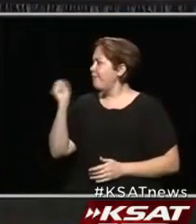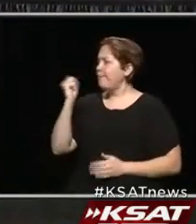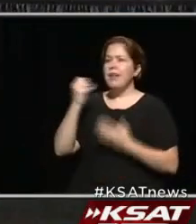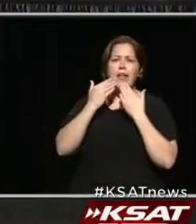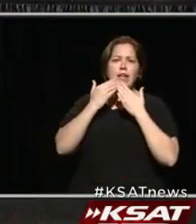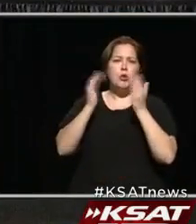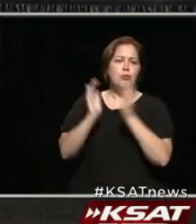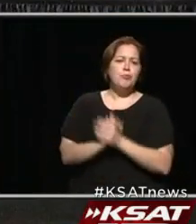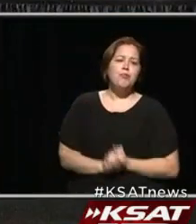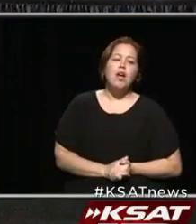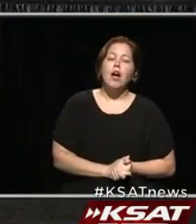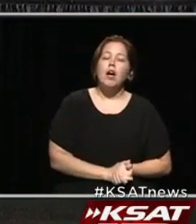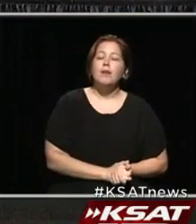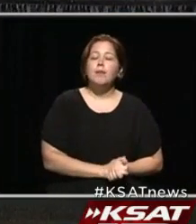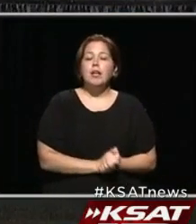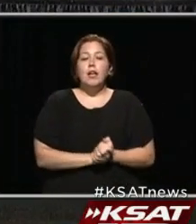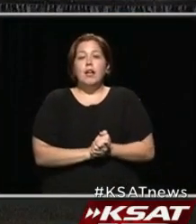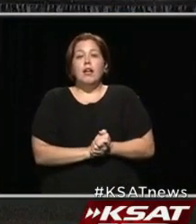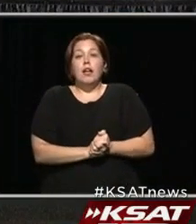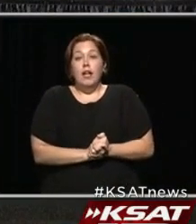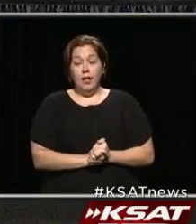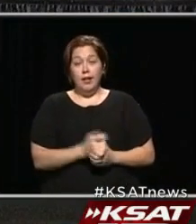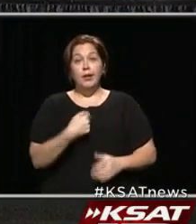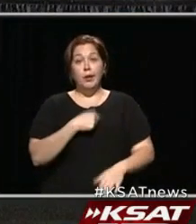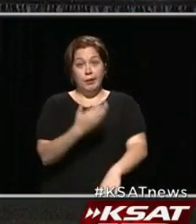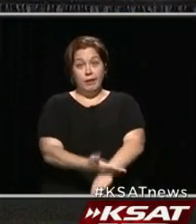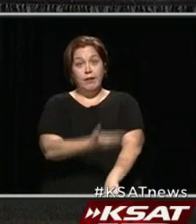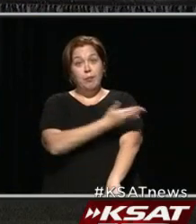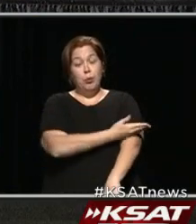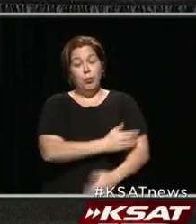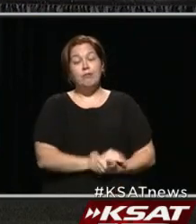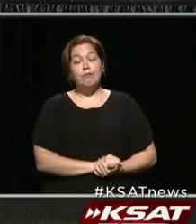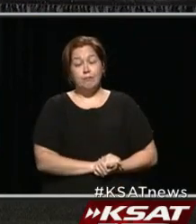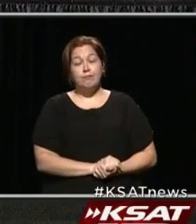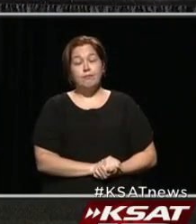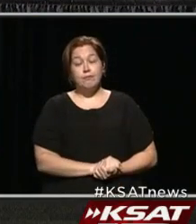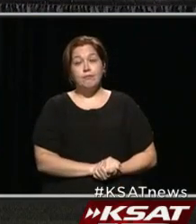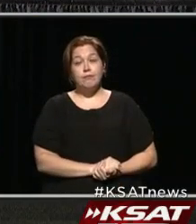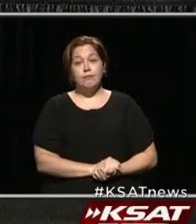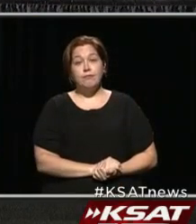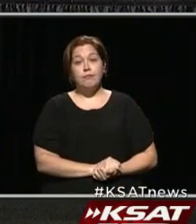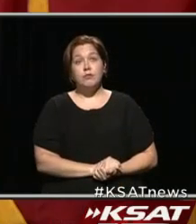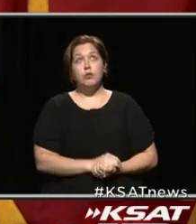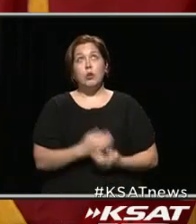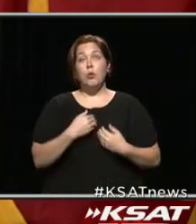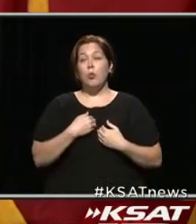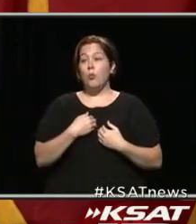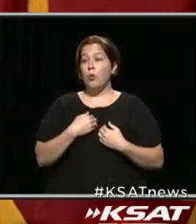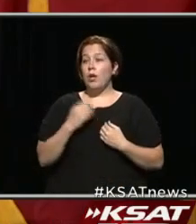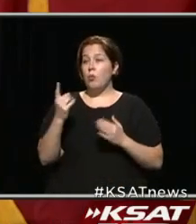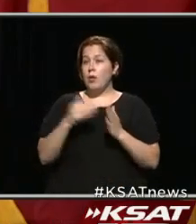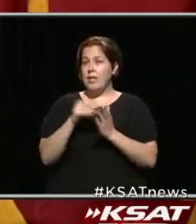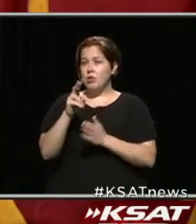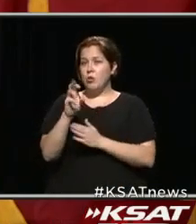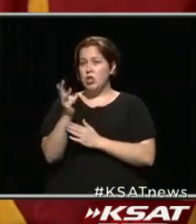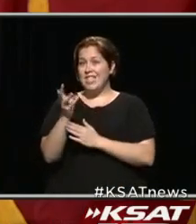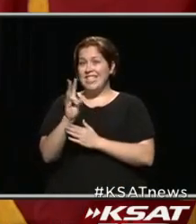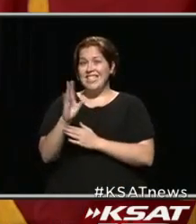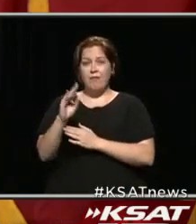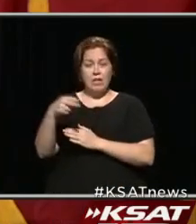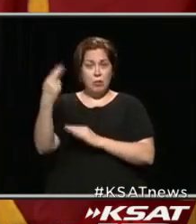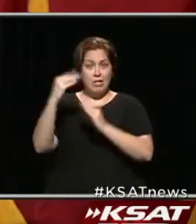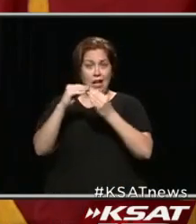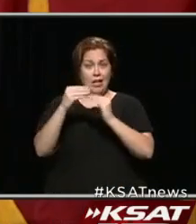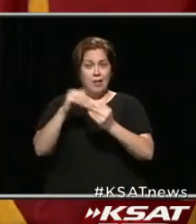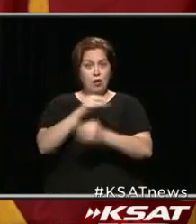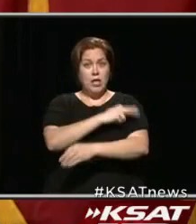you, Mayor. And we have come a long way. We were 1,267, which is our high mark